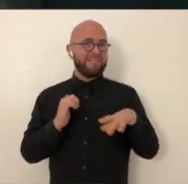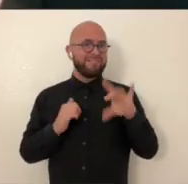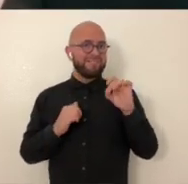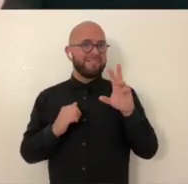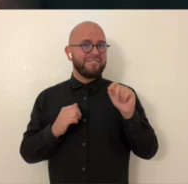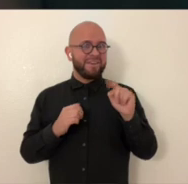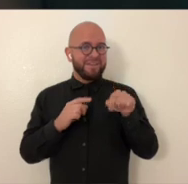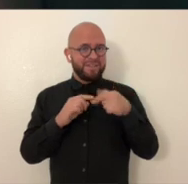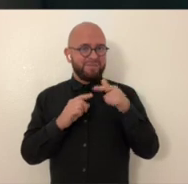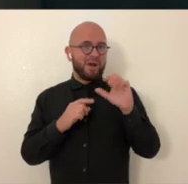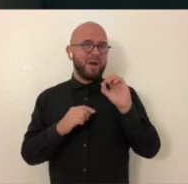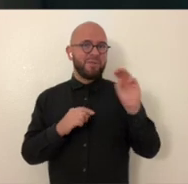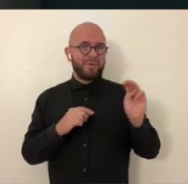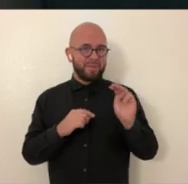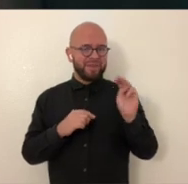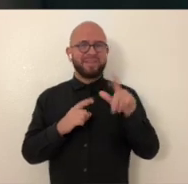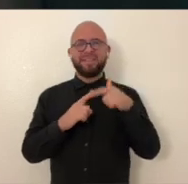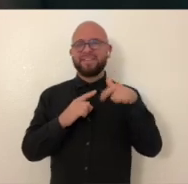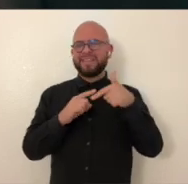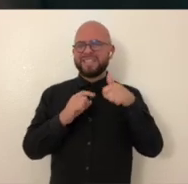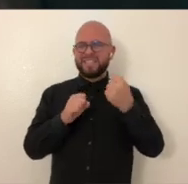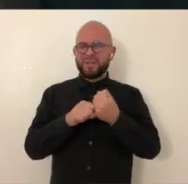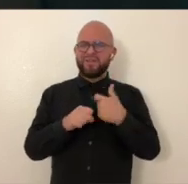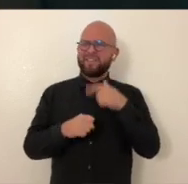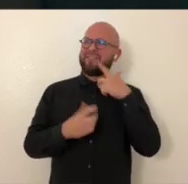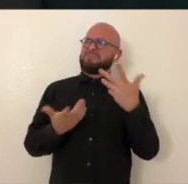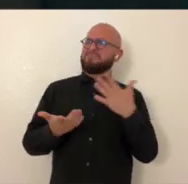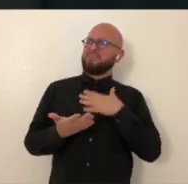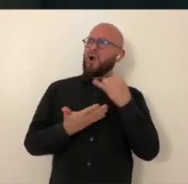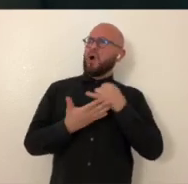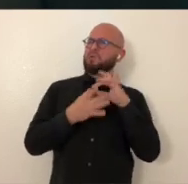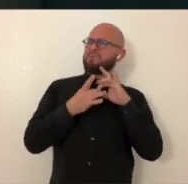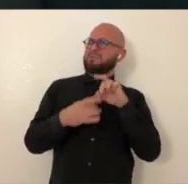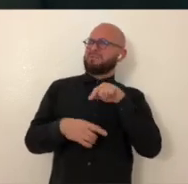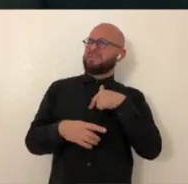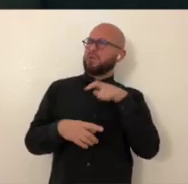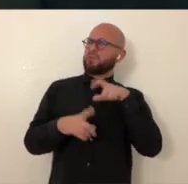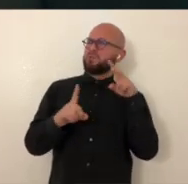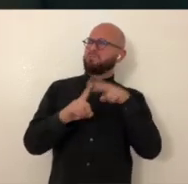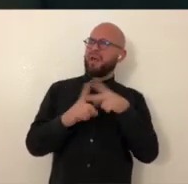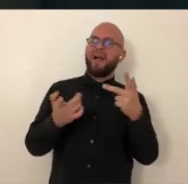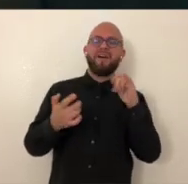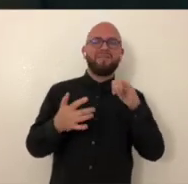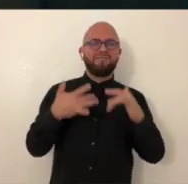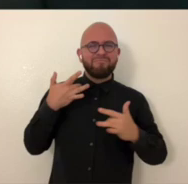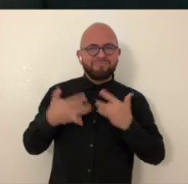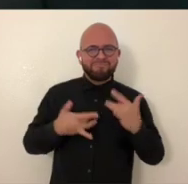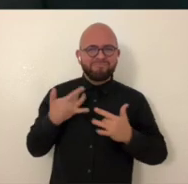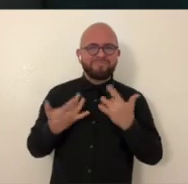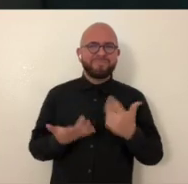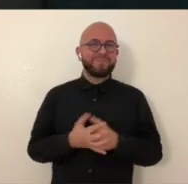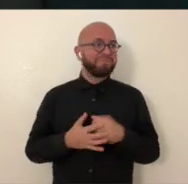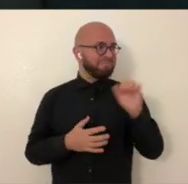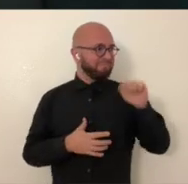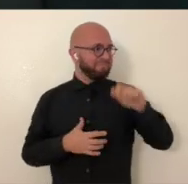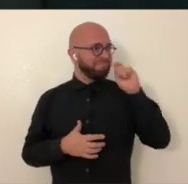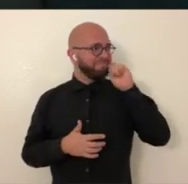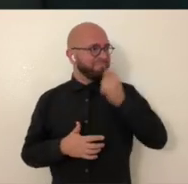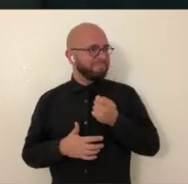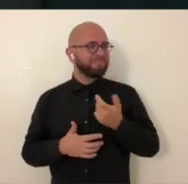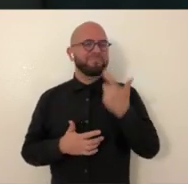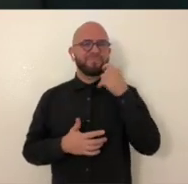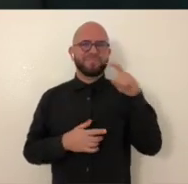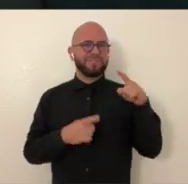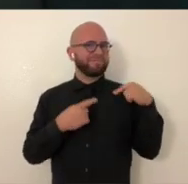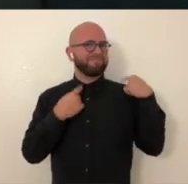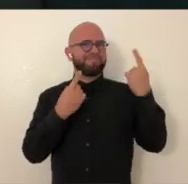of this show. So that's, that's initially how I found out about it. And then this year I was like, Hey, like I should apply my art relates to this. So